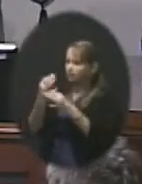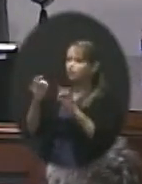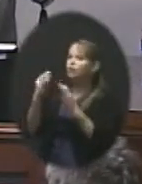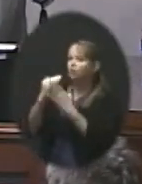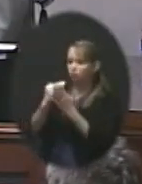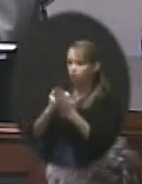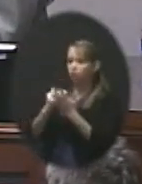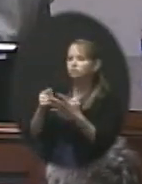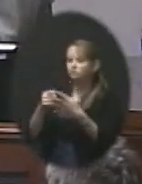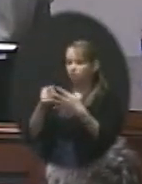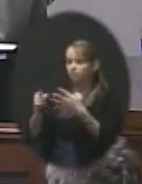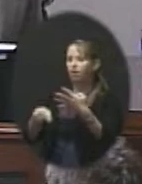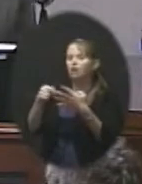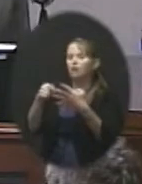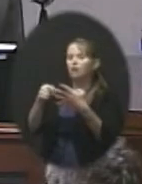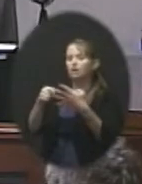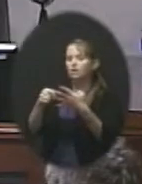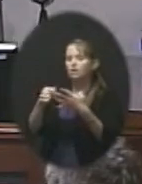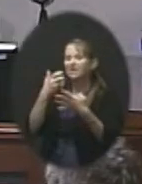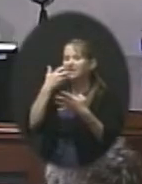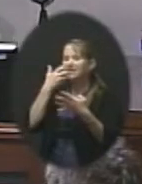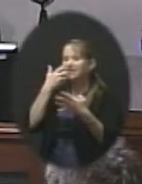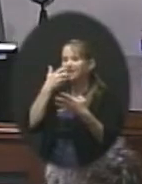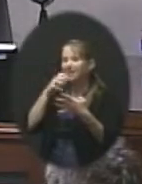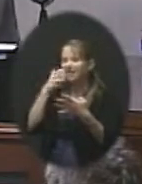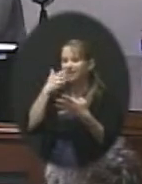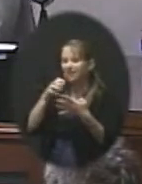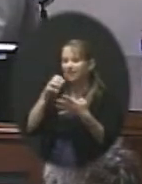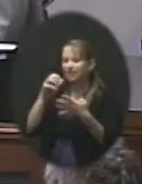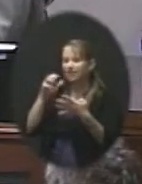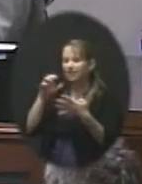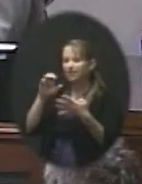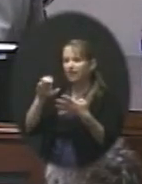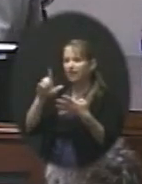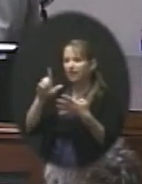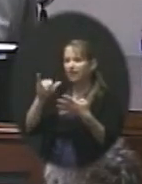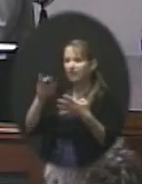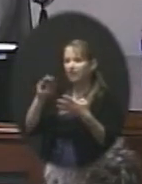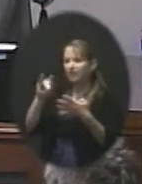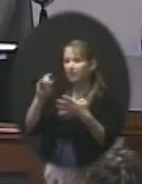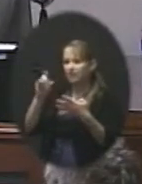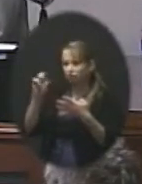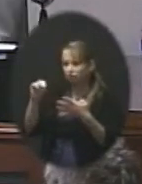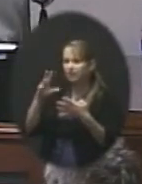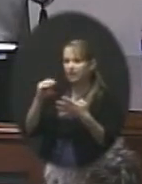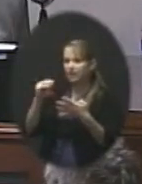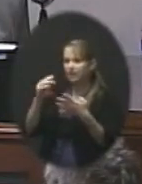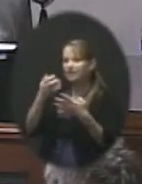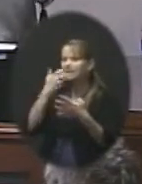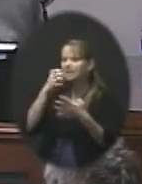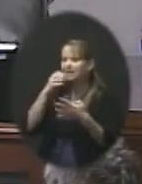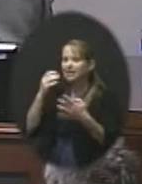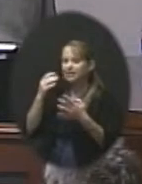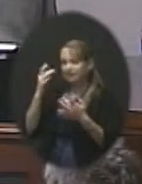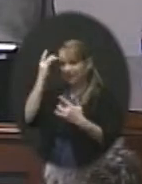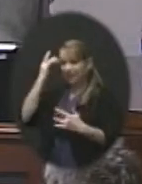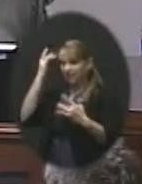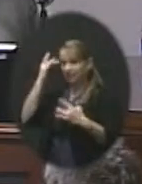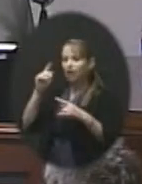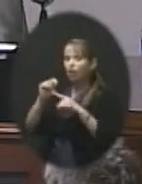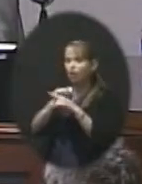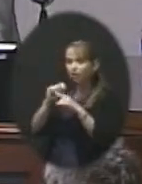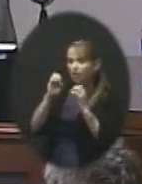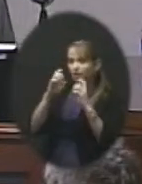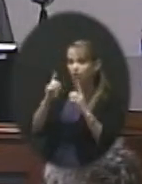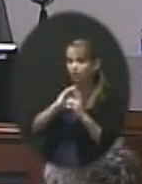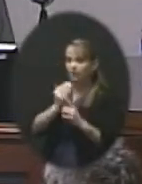Another free course, heat acclimatization and heat illness. And so the training, the education of our coaches and athletic